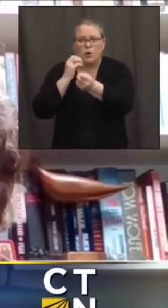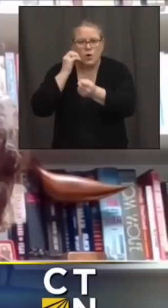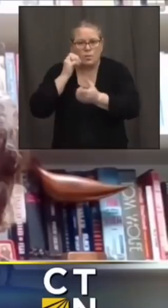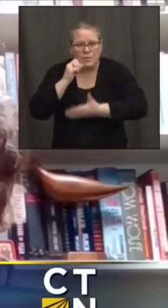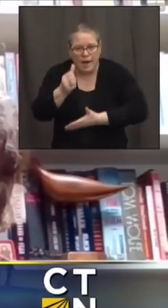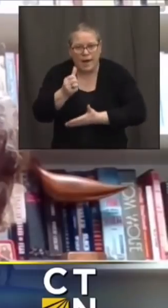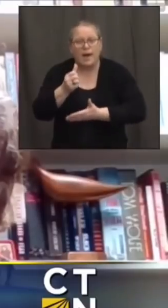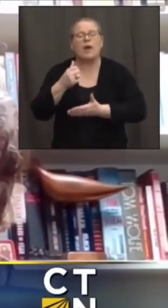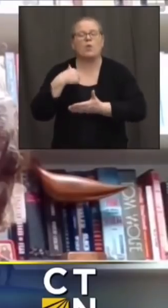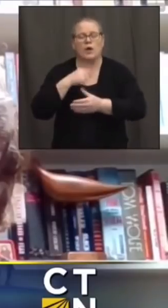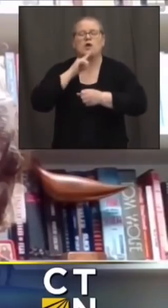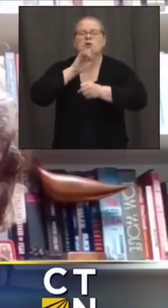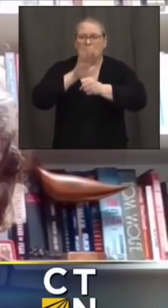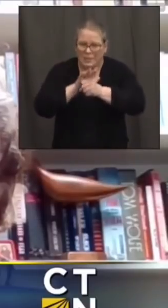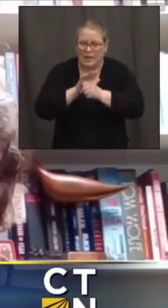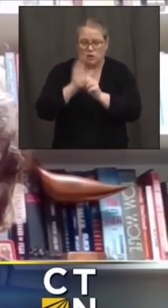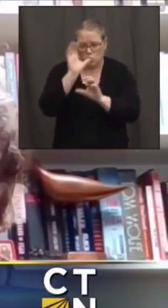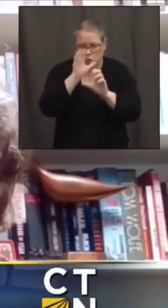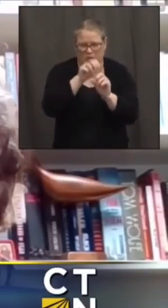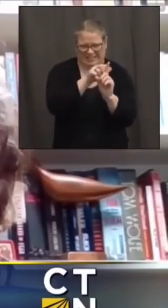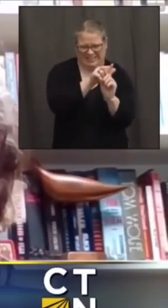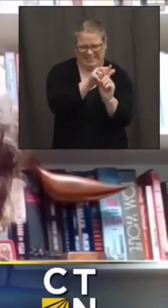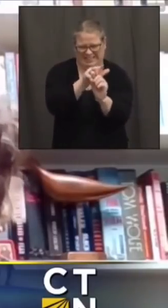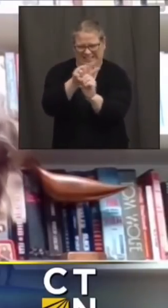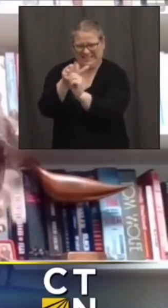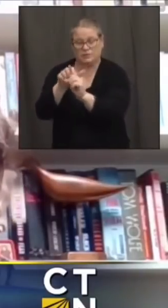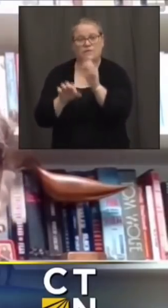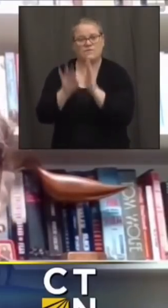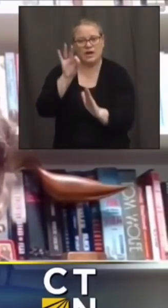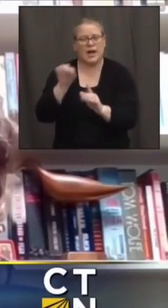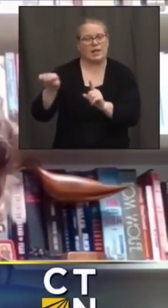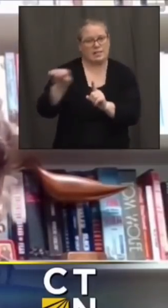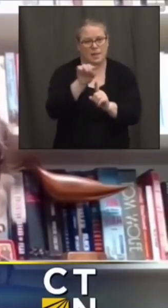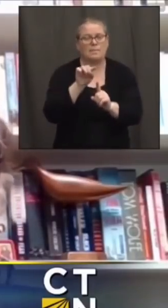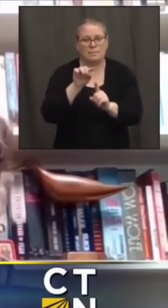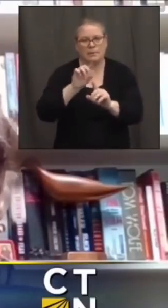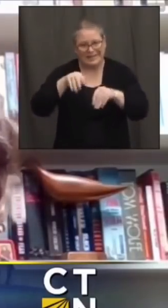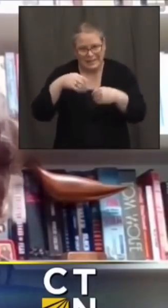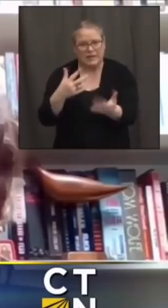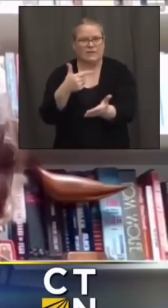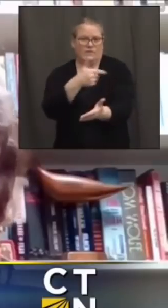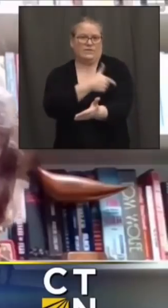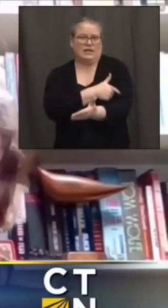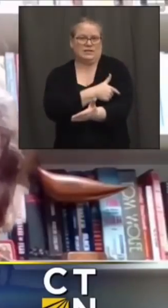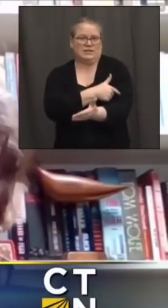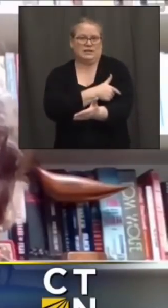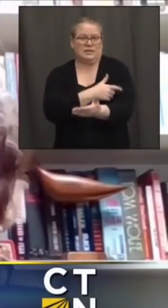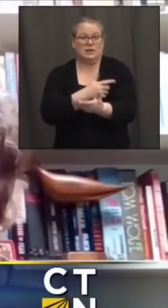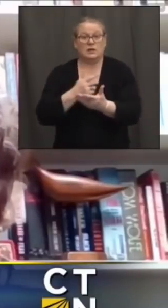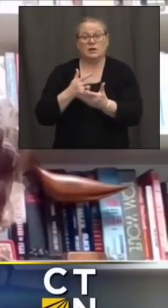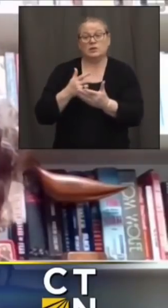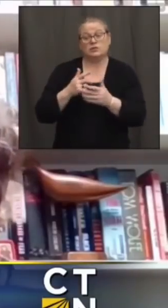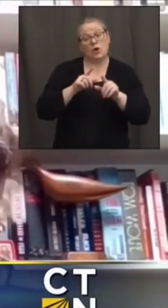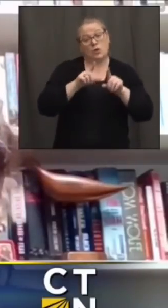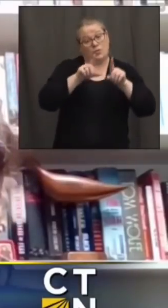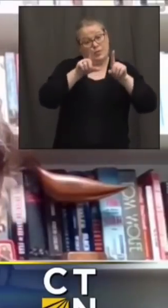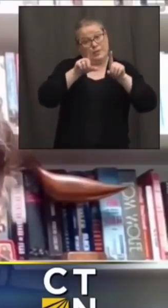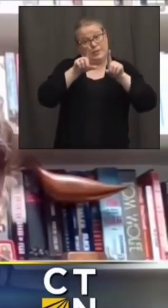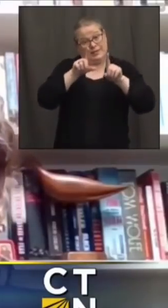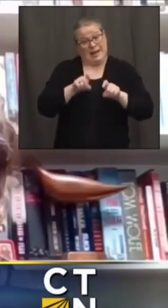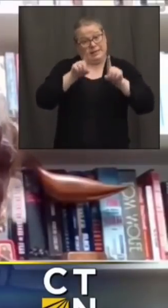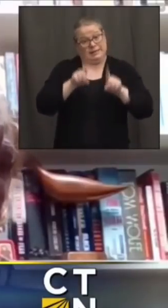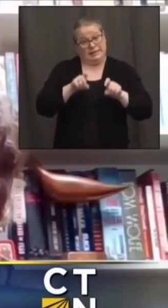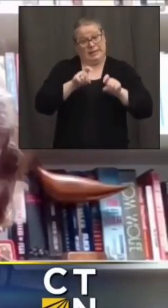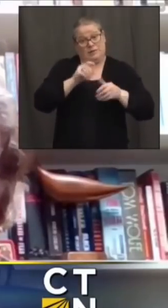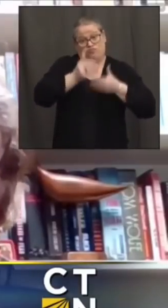we are uh uh using the testing kind of machinery that we built which was which was